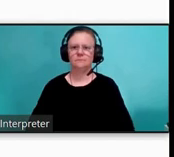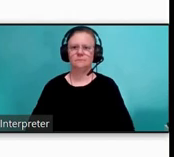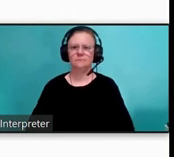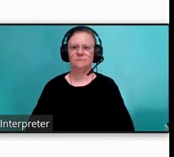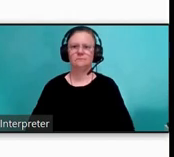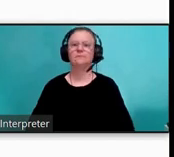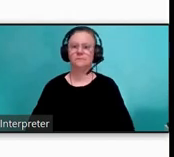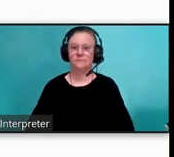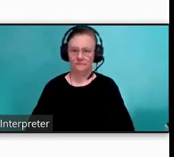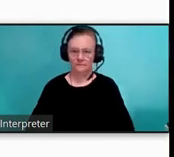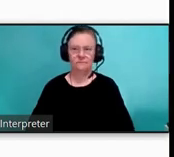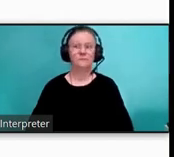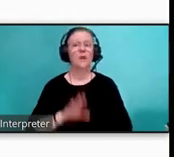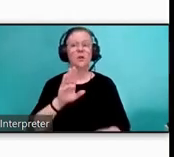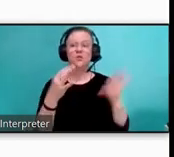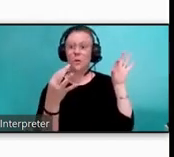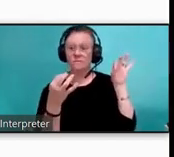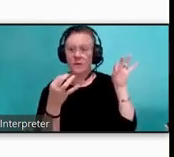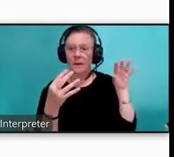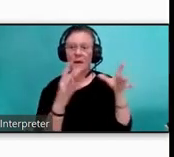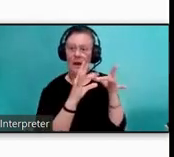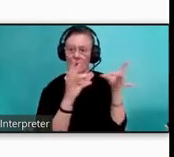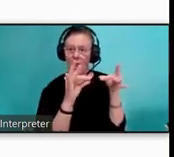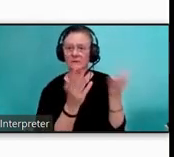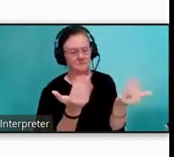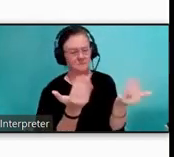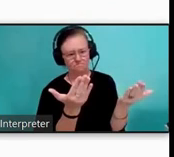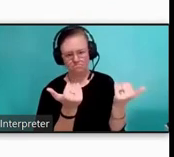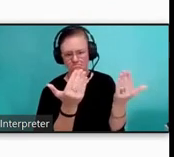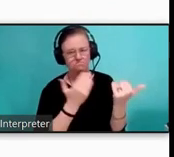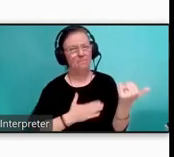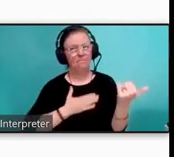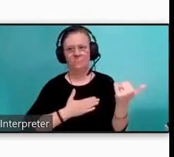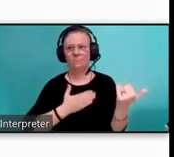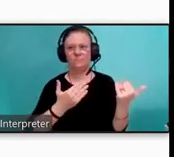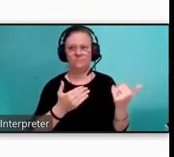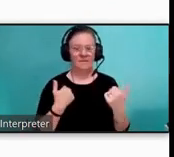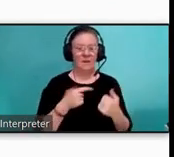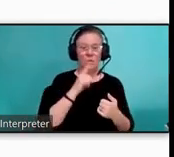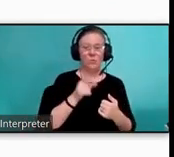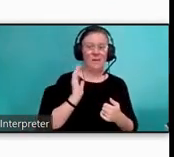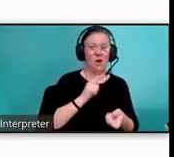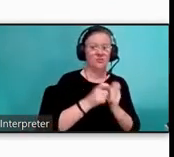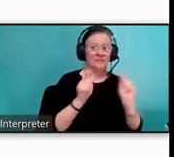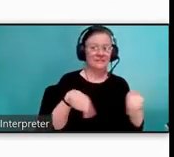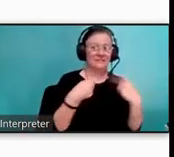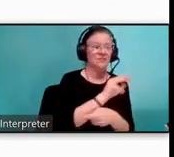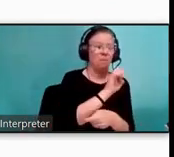Tarta will be accepting public comments about all these service modifications that occurred since March 20, 2020.